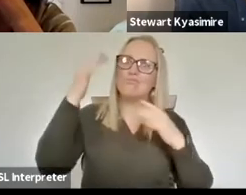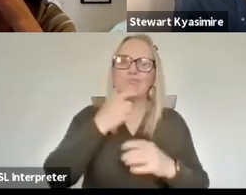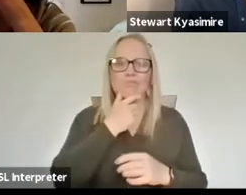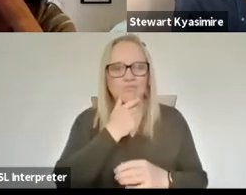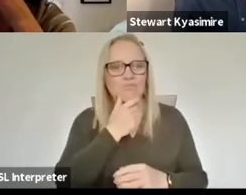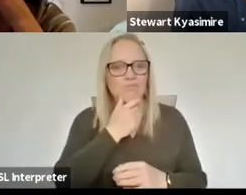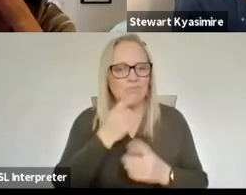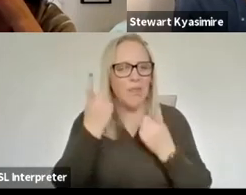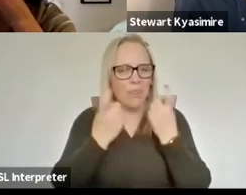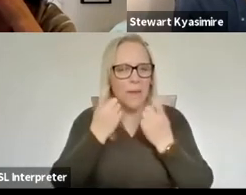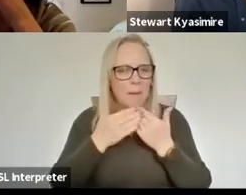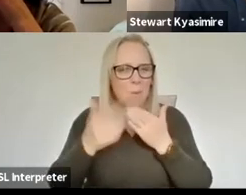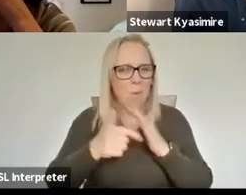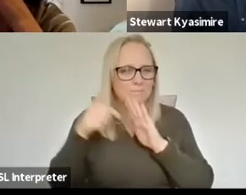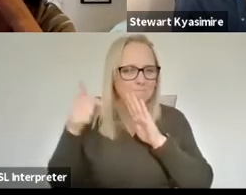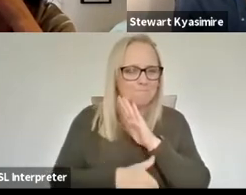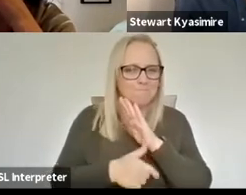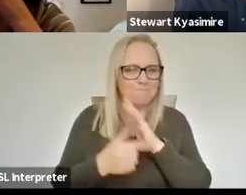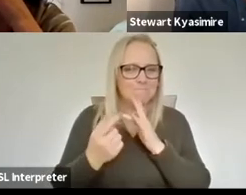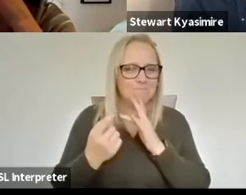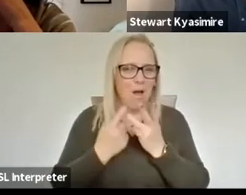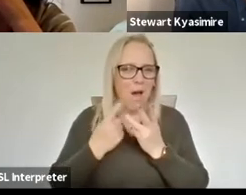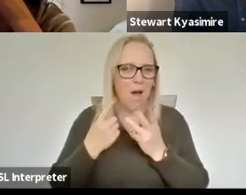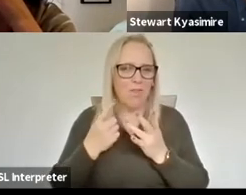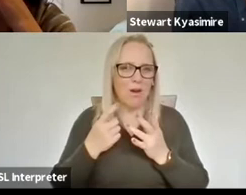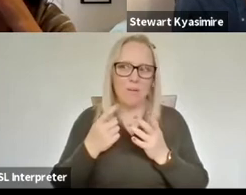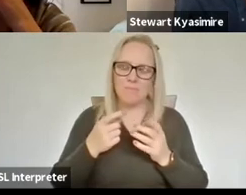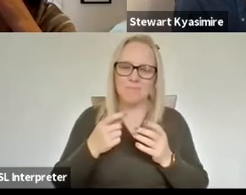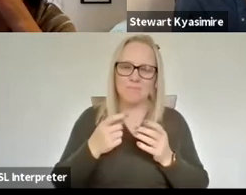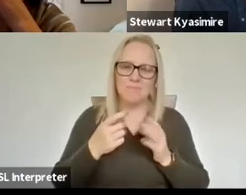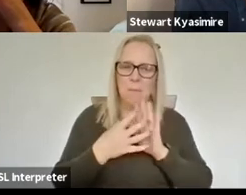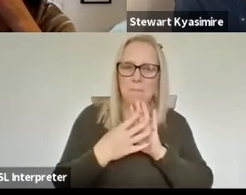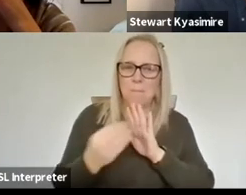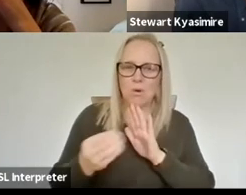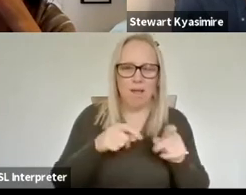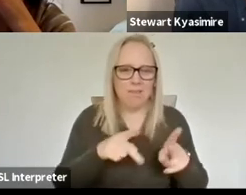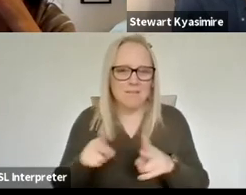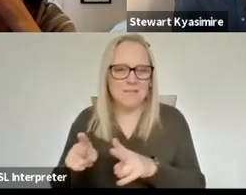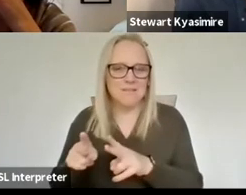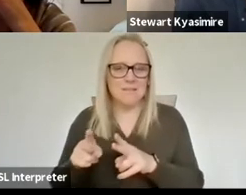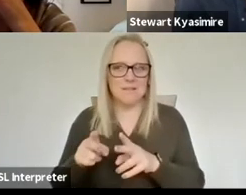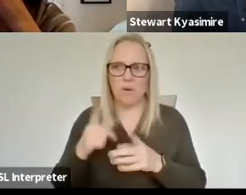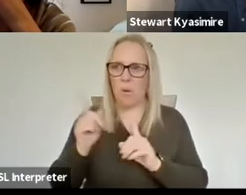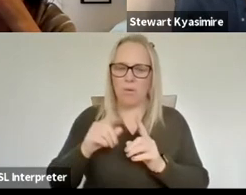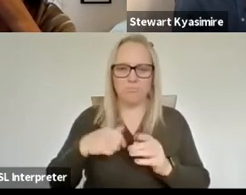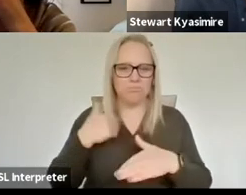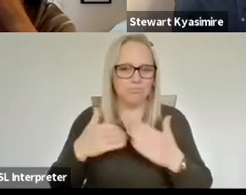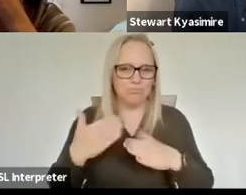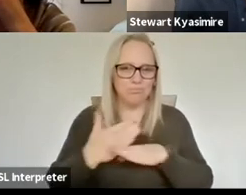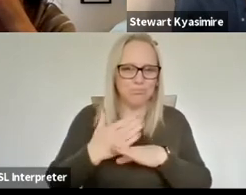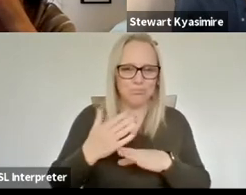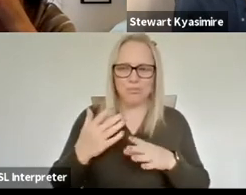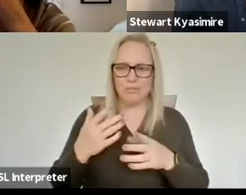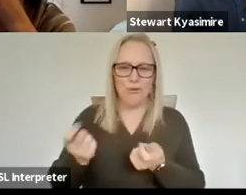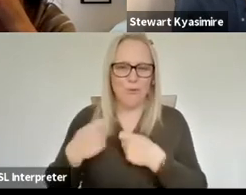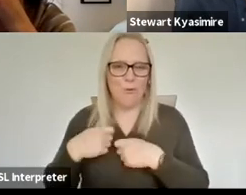about you know other kind of practical models of of dissemination and reward and and engagement that that might